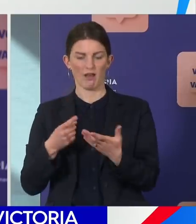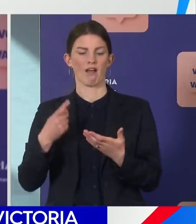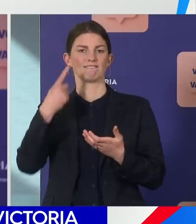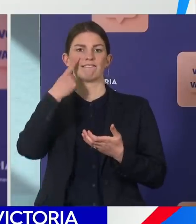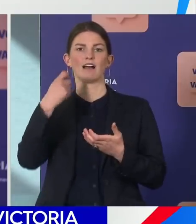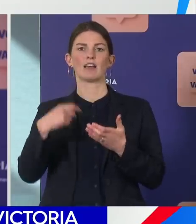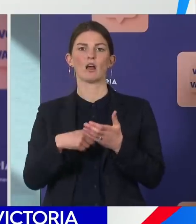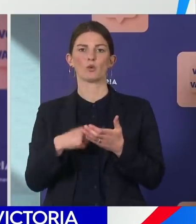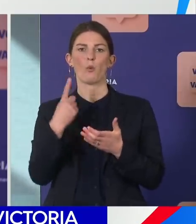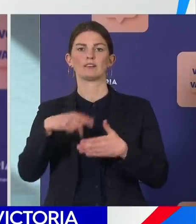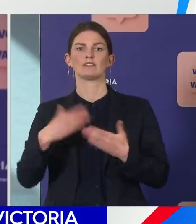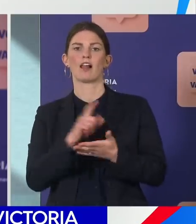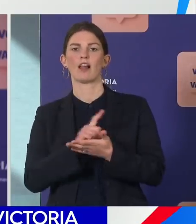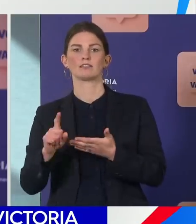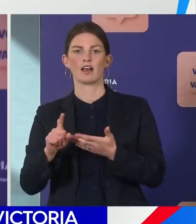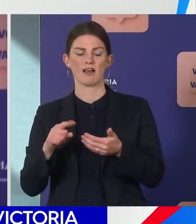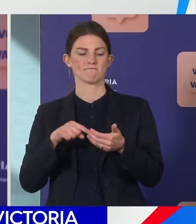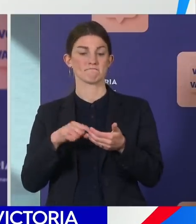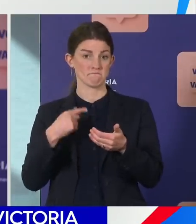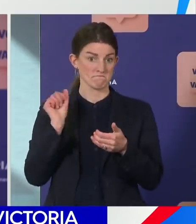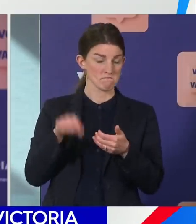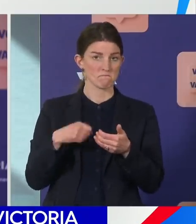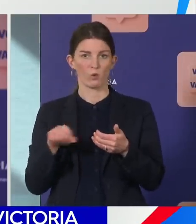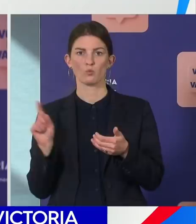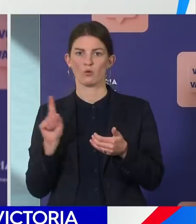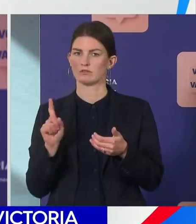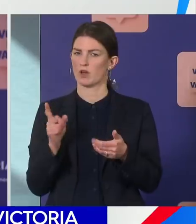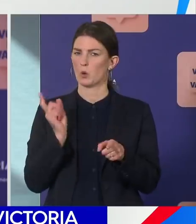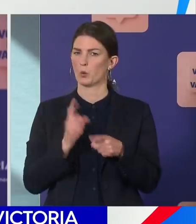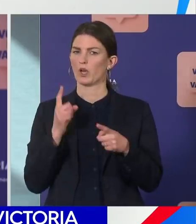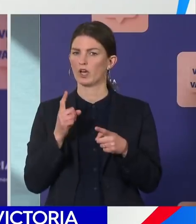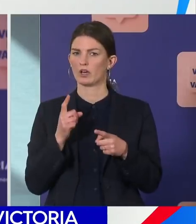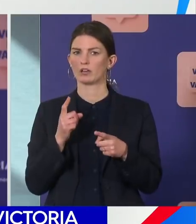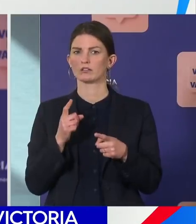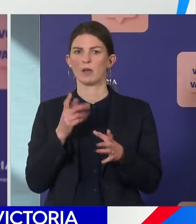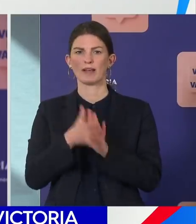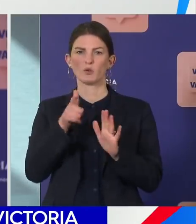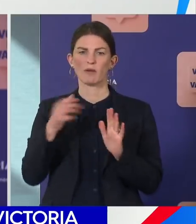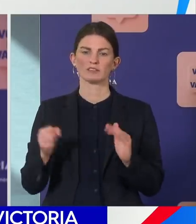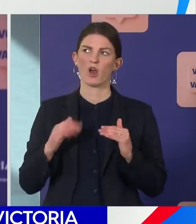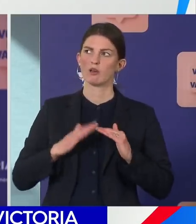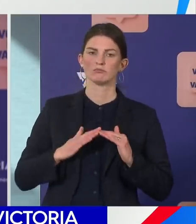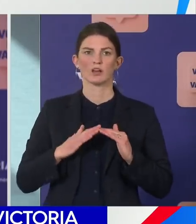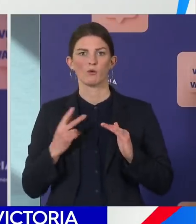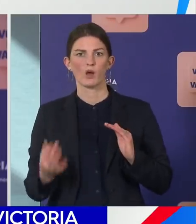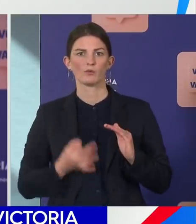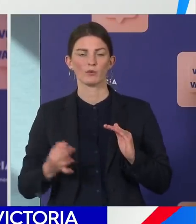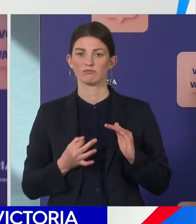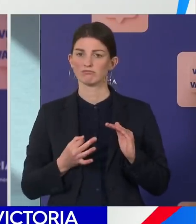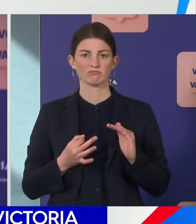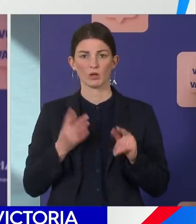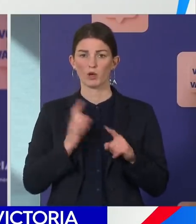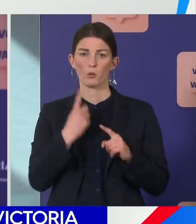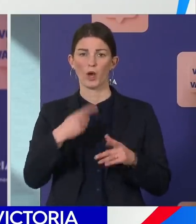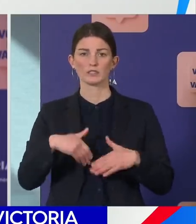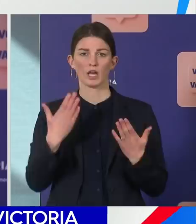the next day. And we need people to help us use the wastewater detection as the early